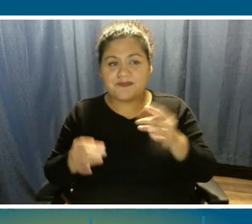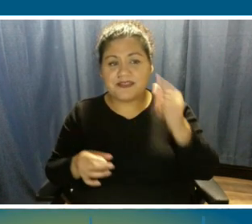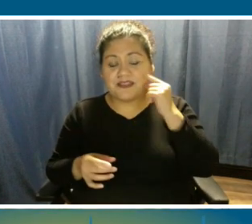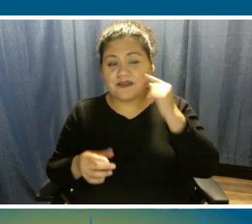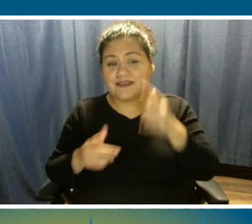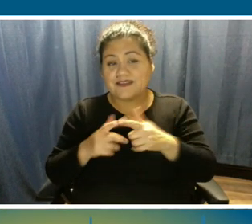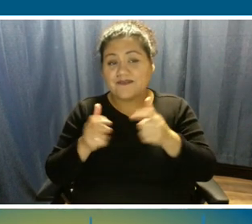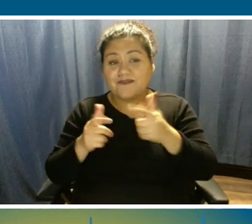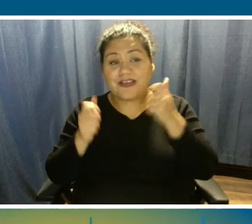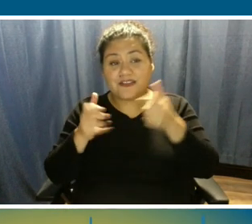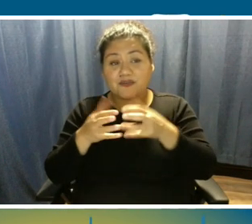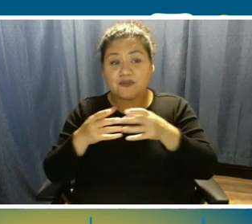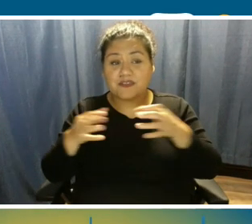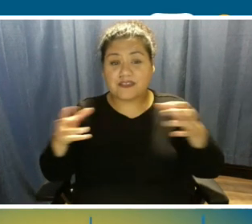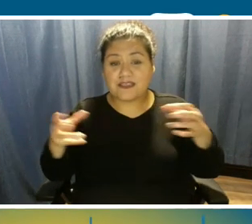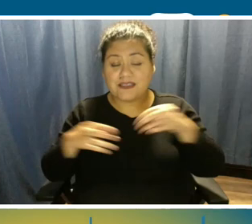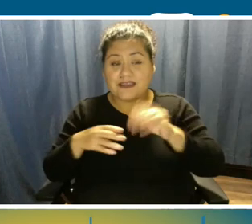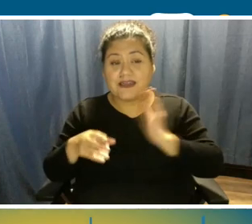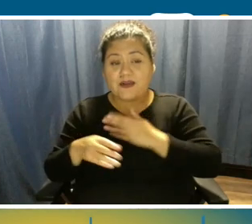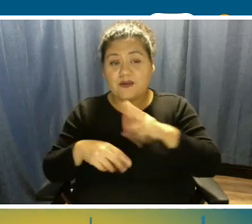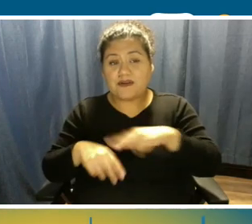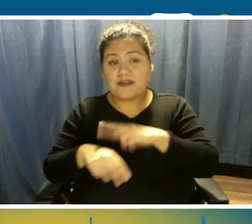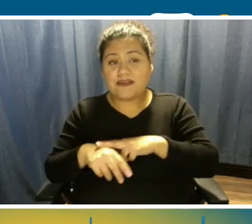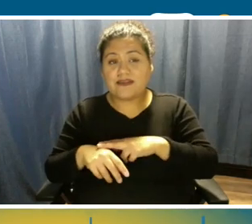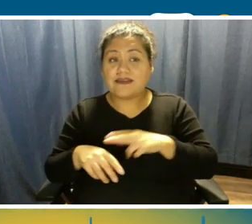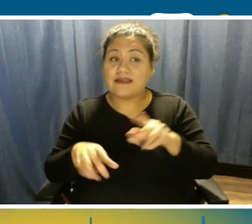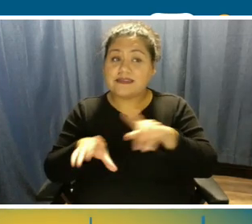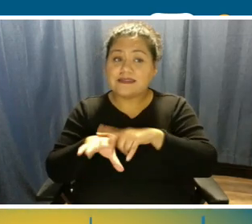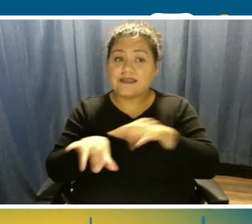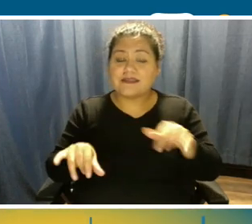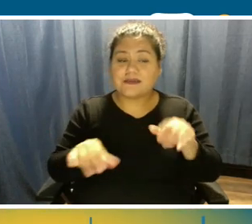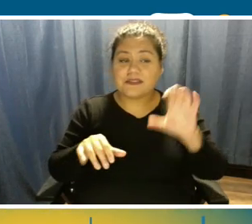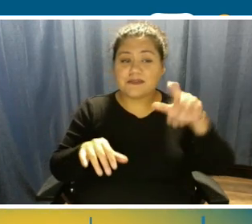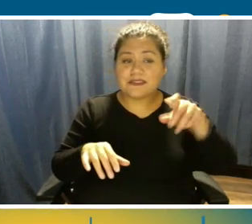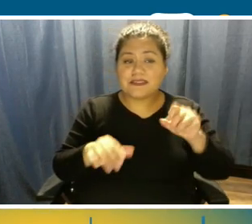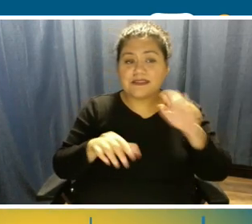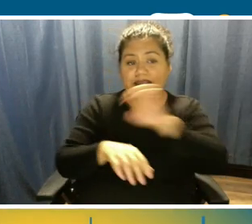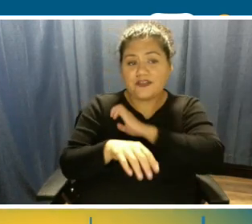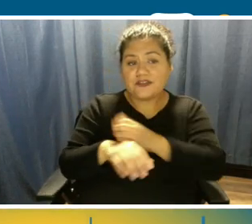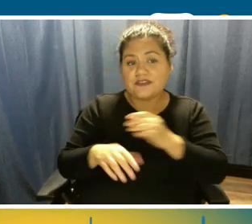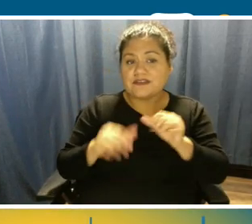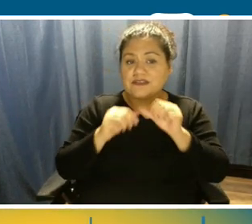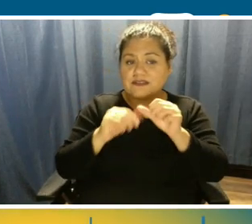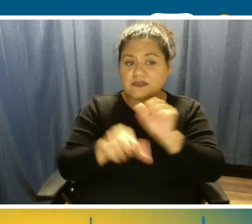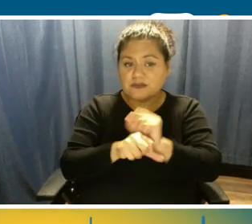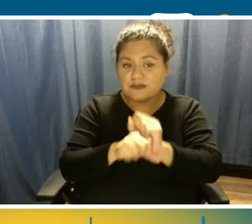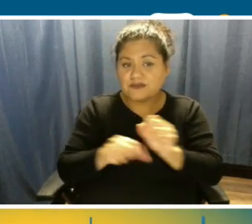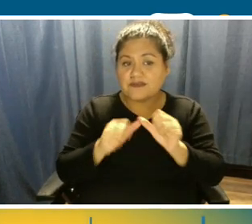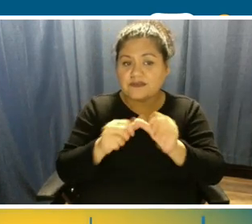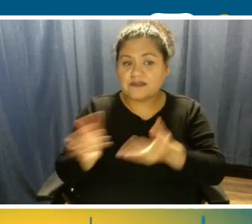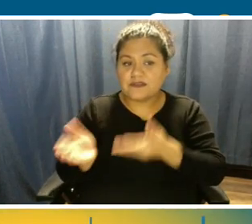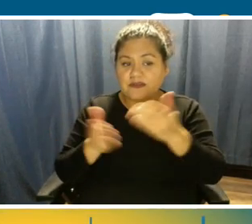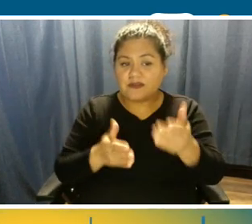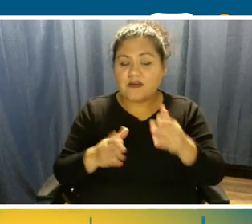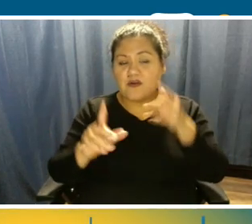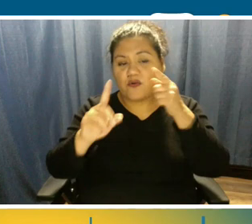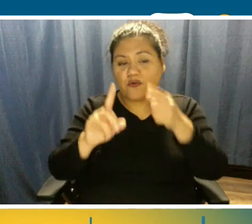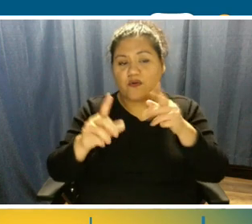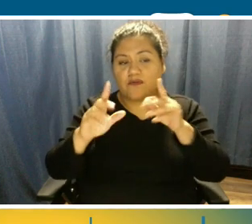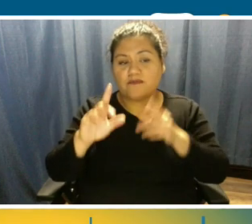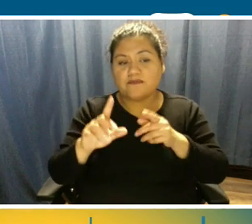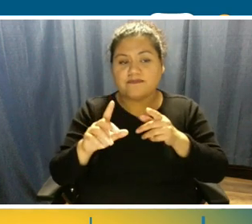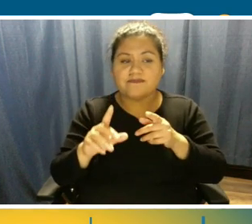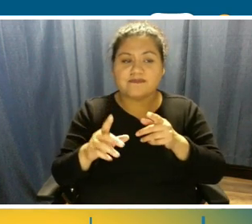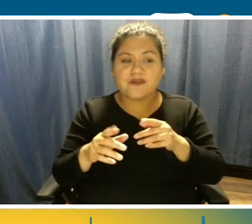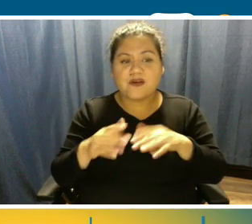continues to grow, CPS Energy is working to make sure we can deliver on our core mission of providing reliable, competitively